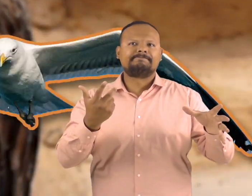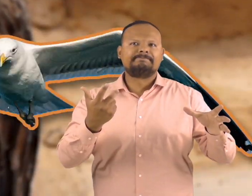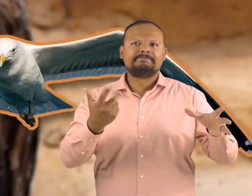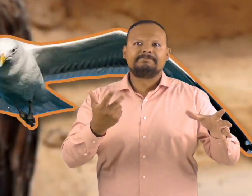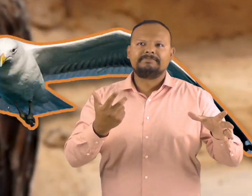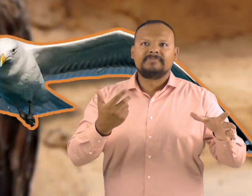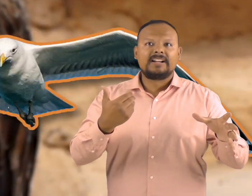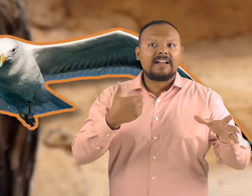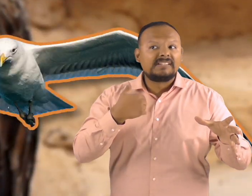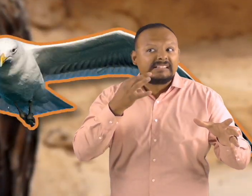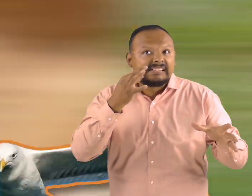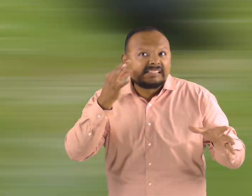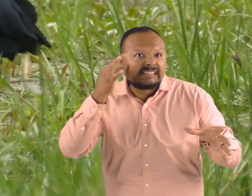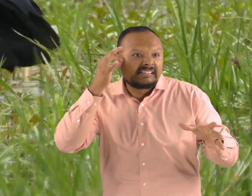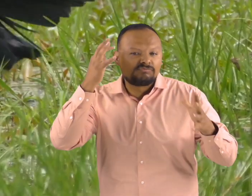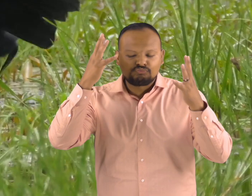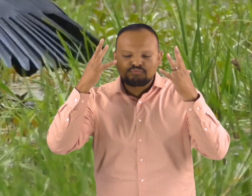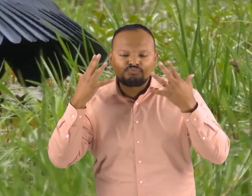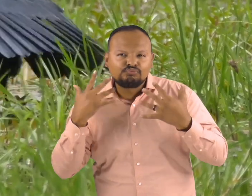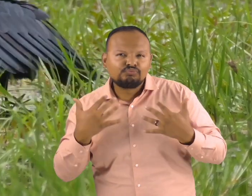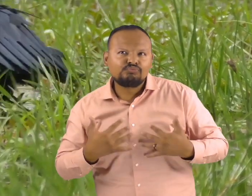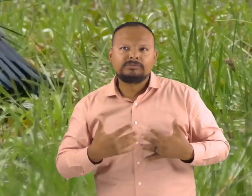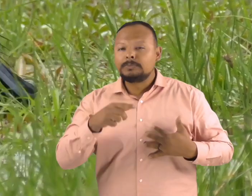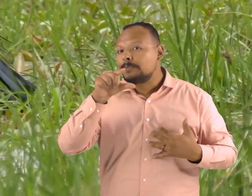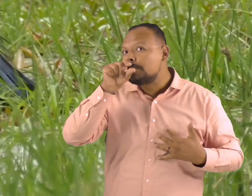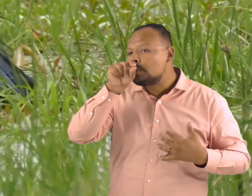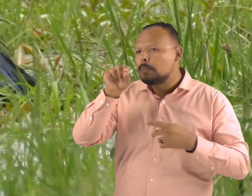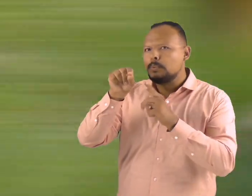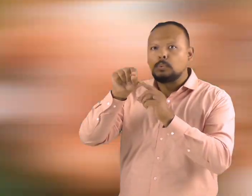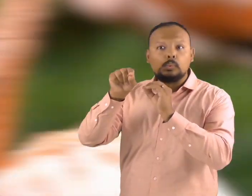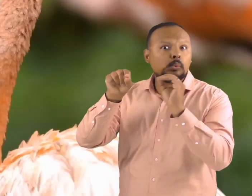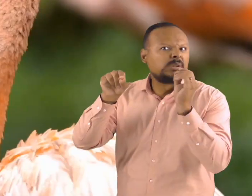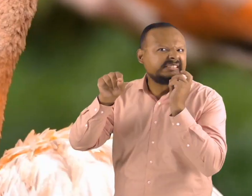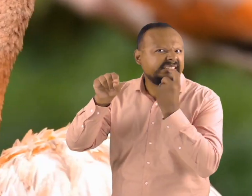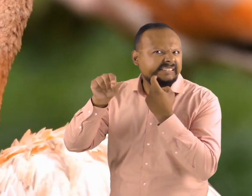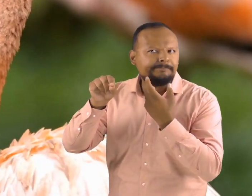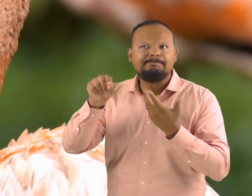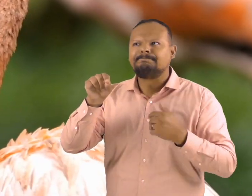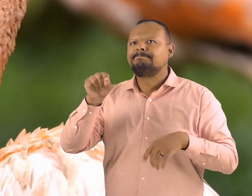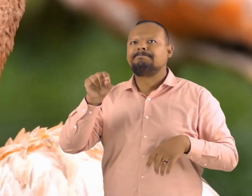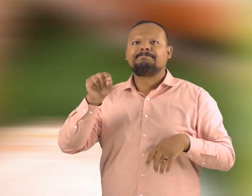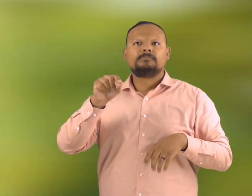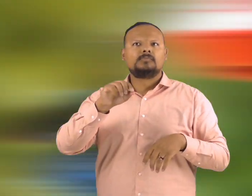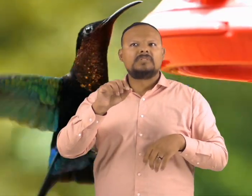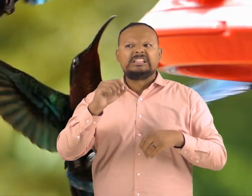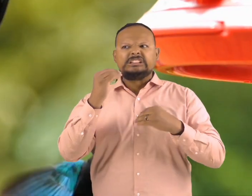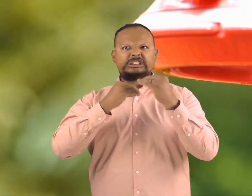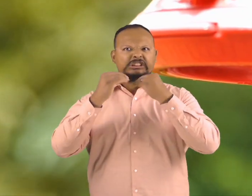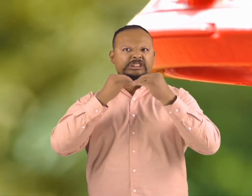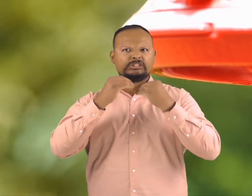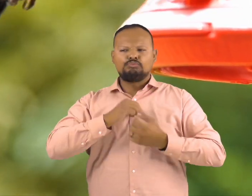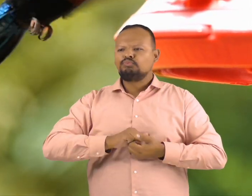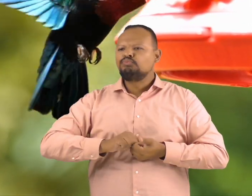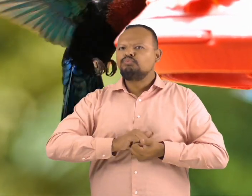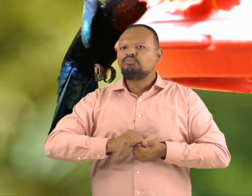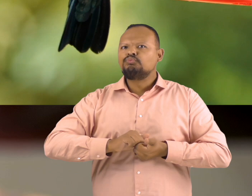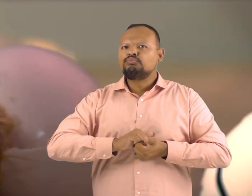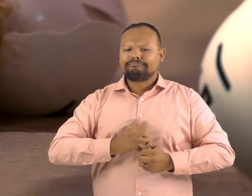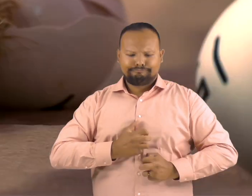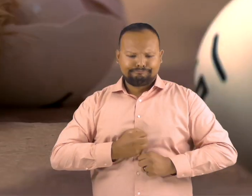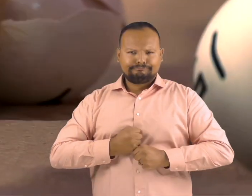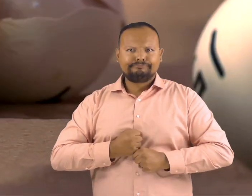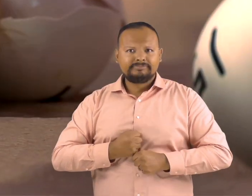we have birds. Birds have feathers, toothless beaks, and a high metabolic rate.